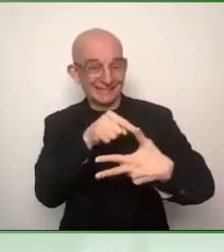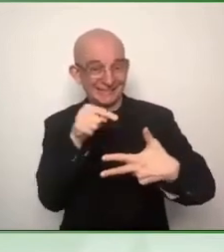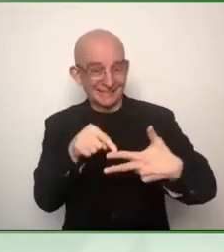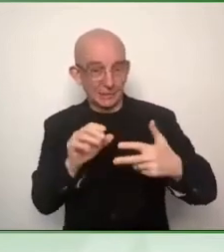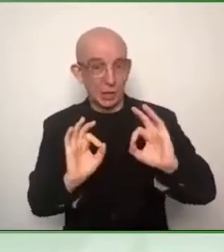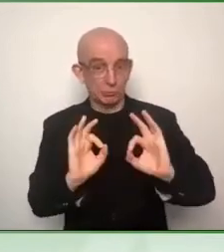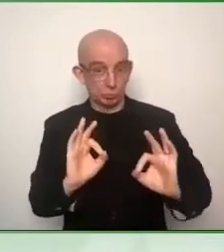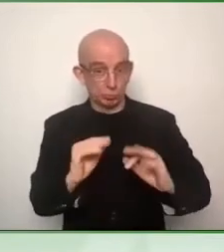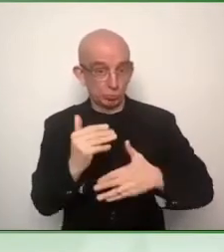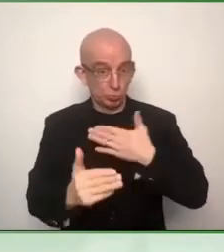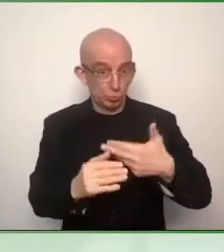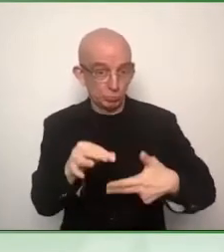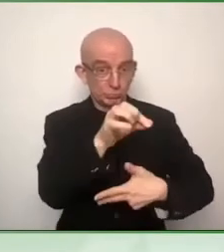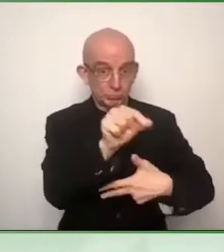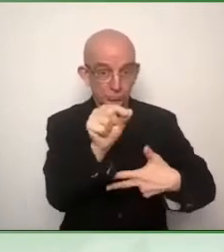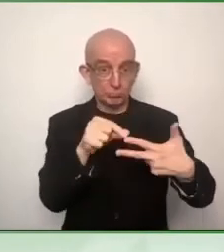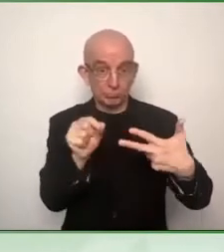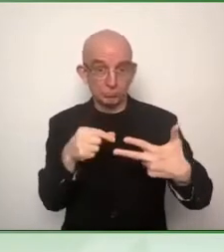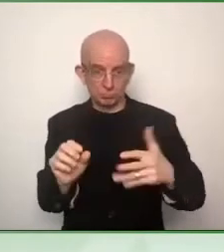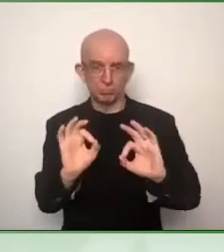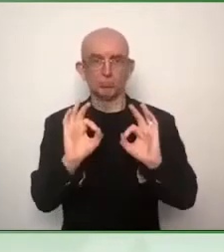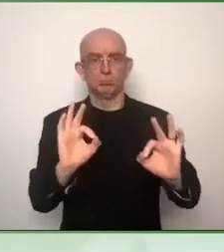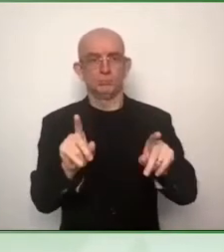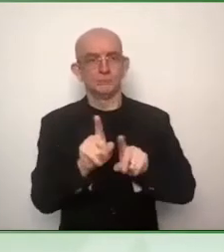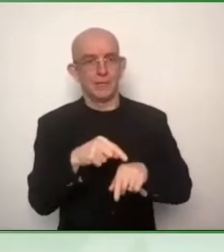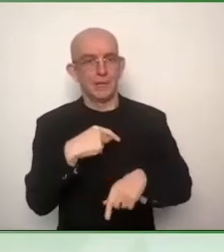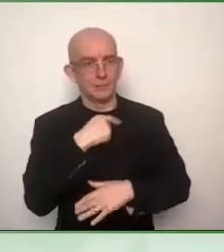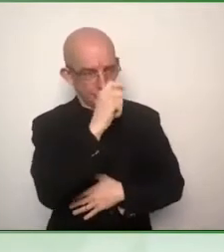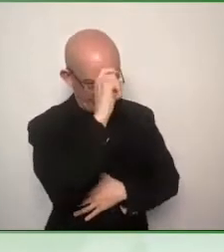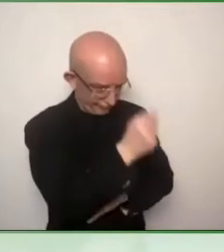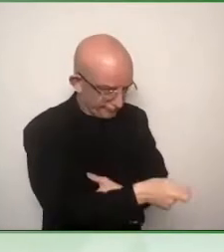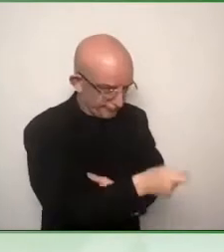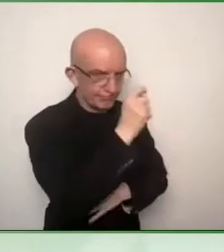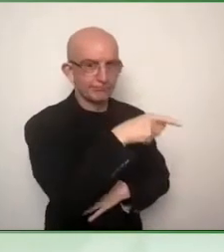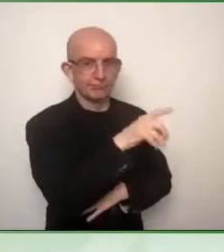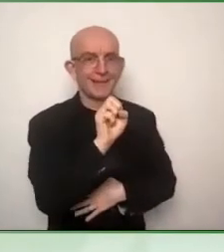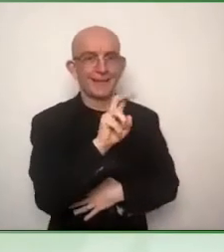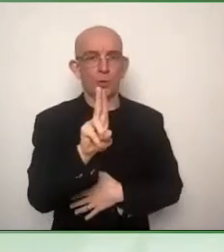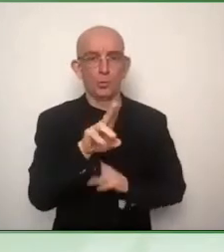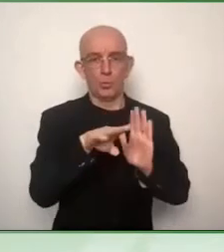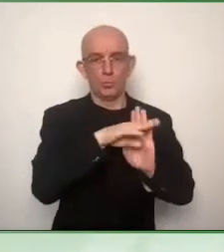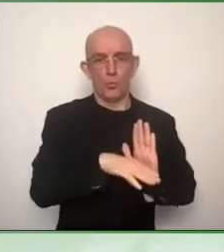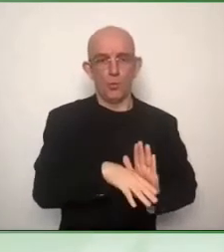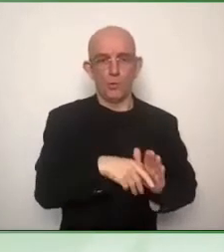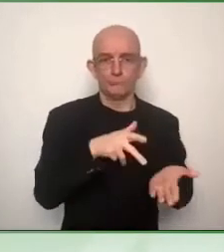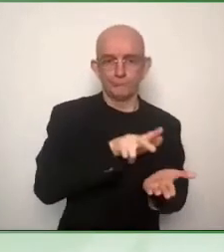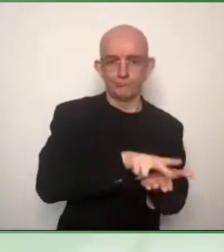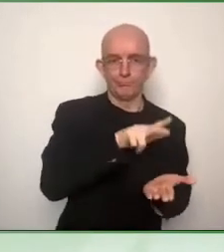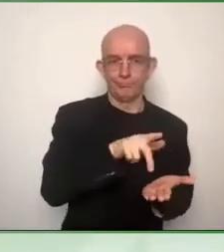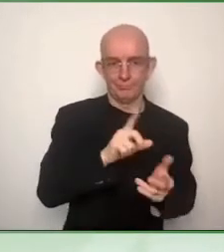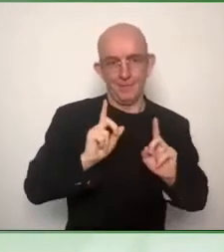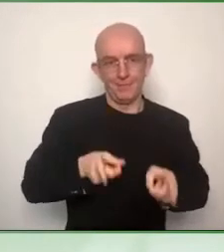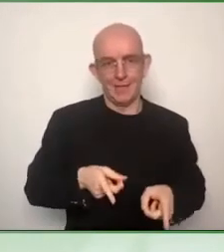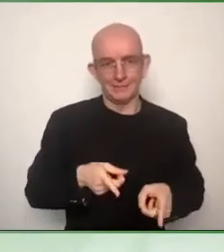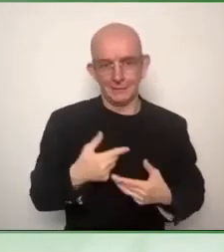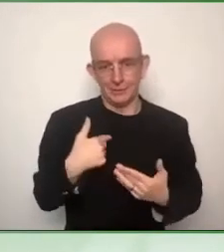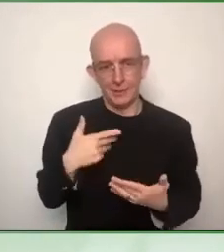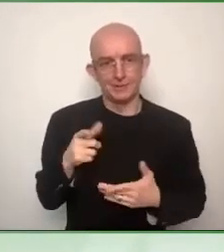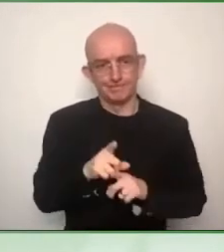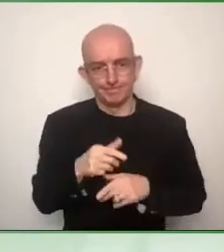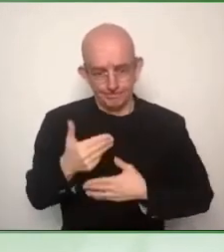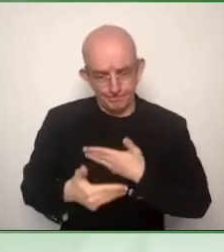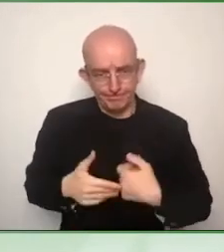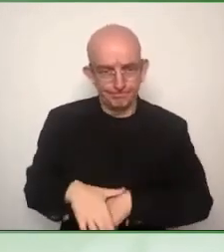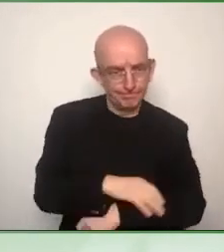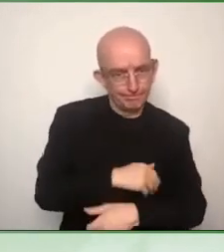annex one that contains the accessibility requirements that they are of high quality.